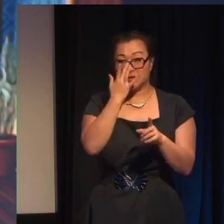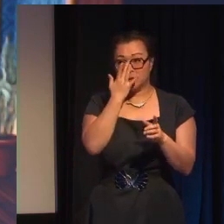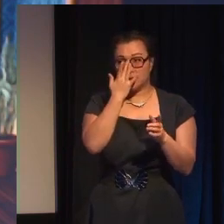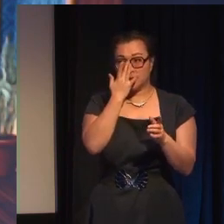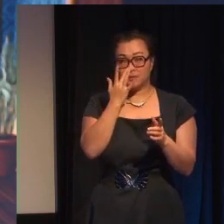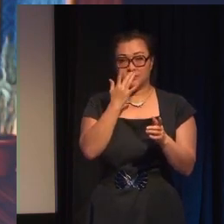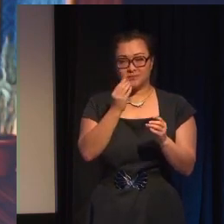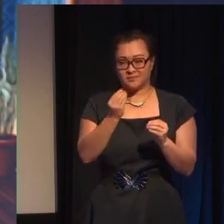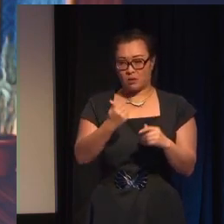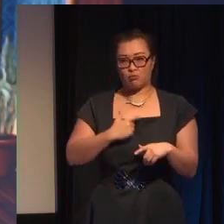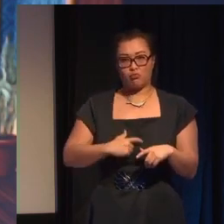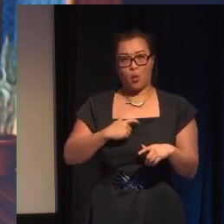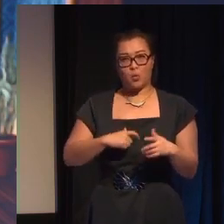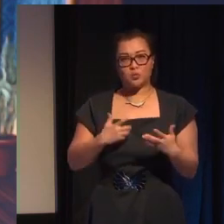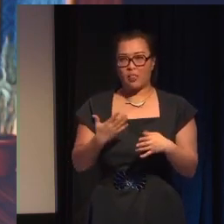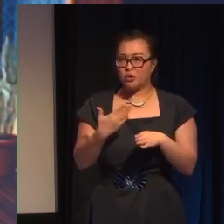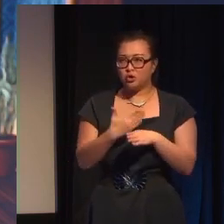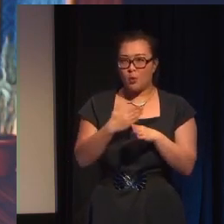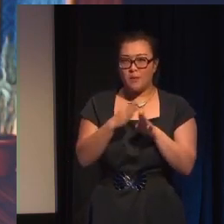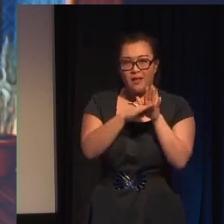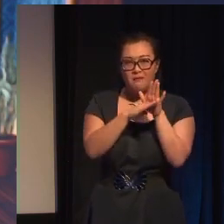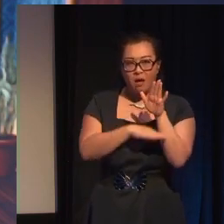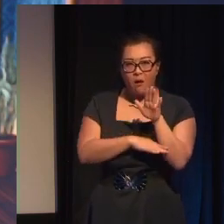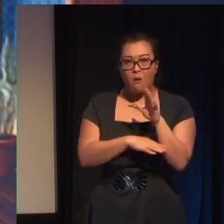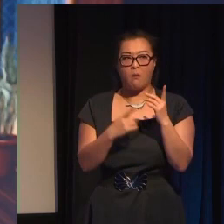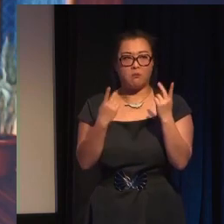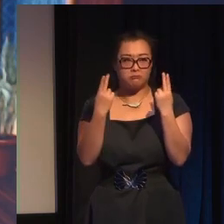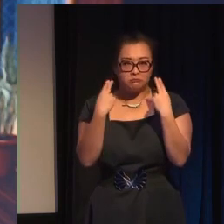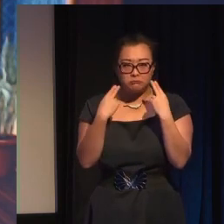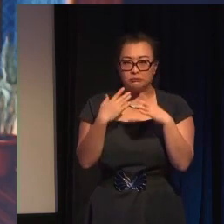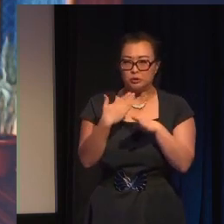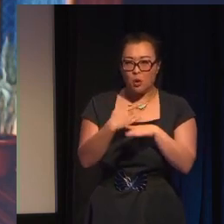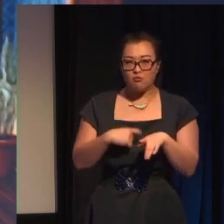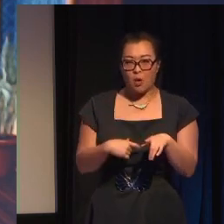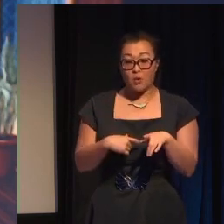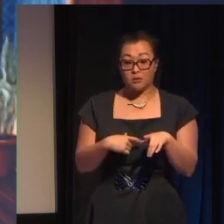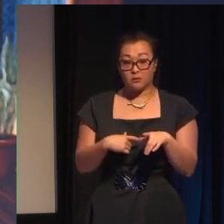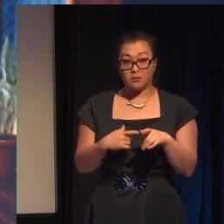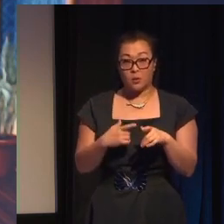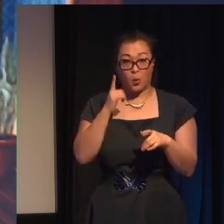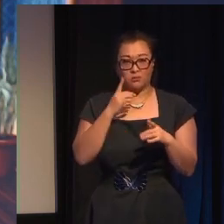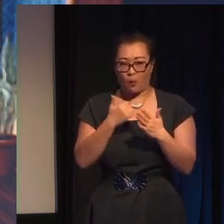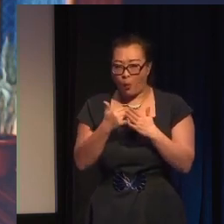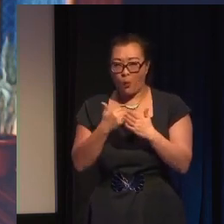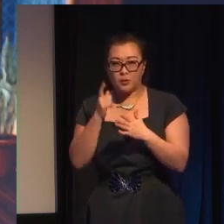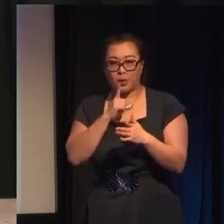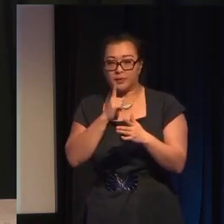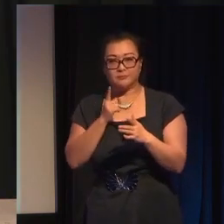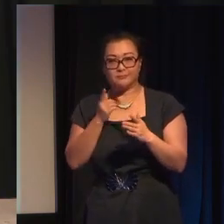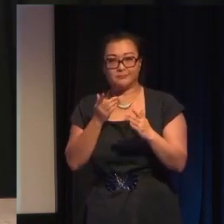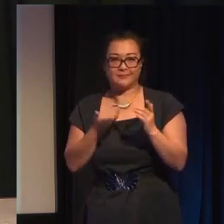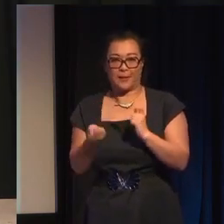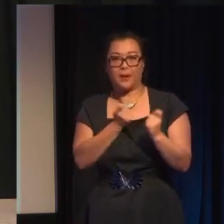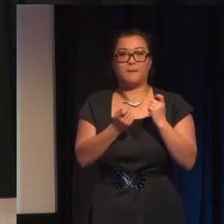up in these kinds of subordinate roles then especially ones that don't have narrative agency that don't have a character arc